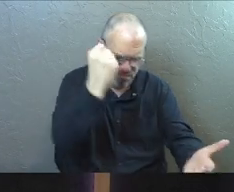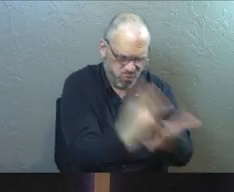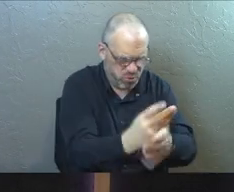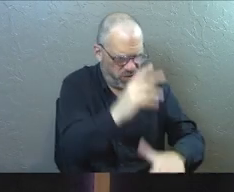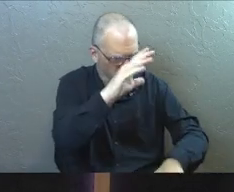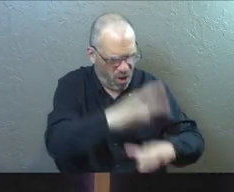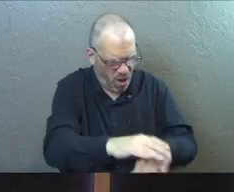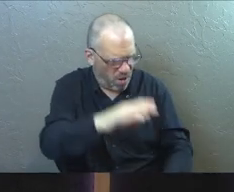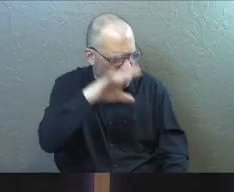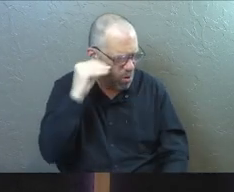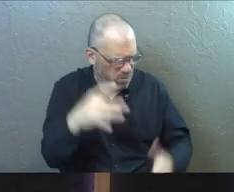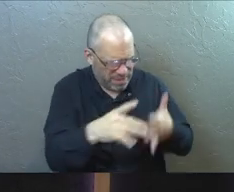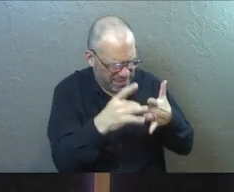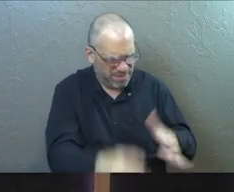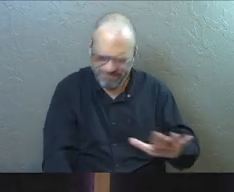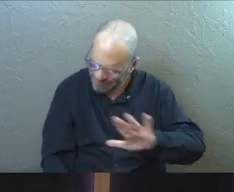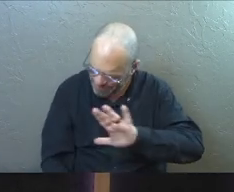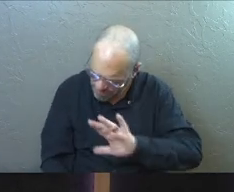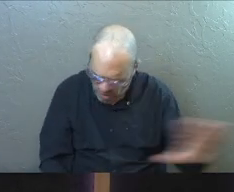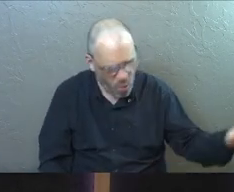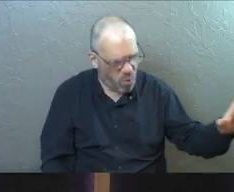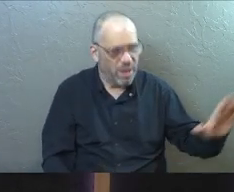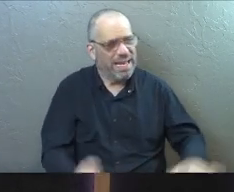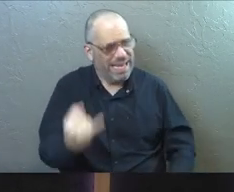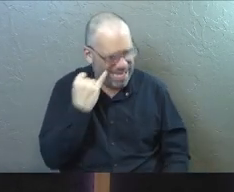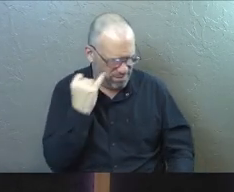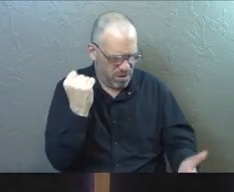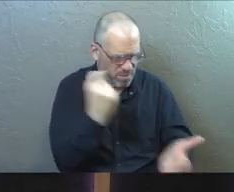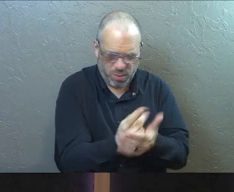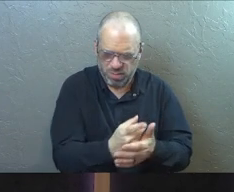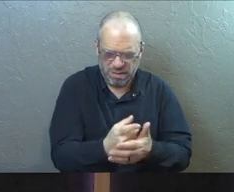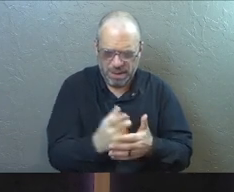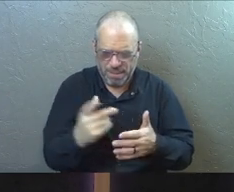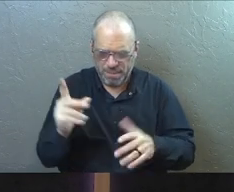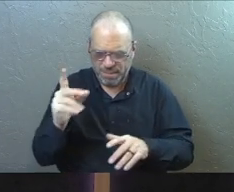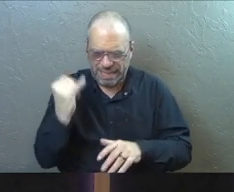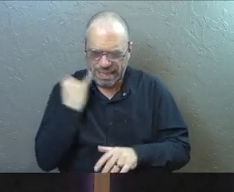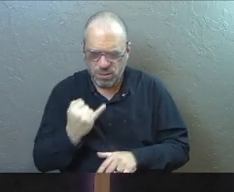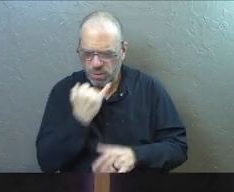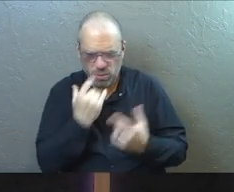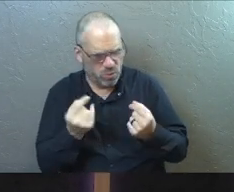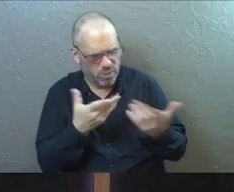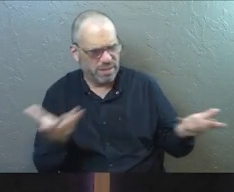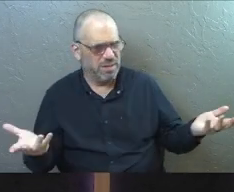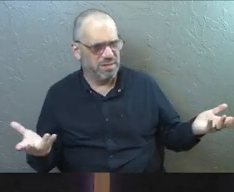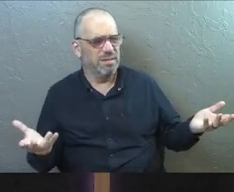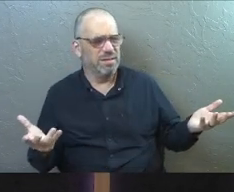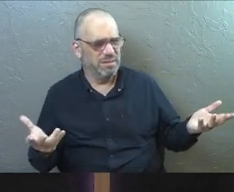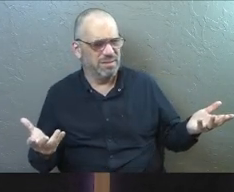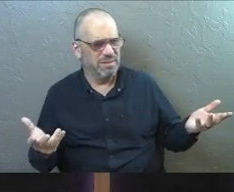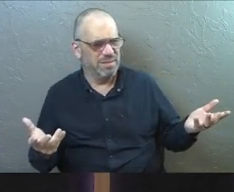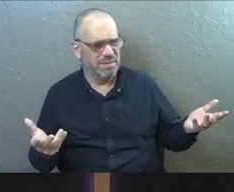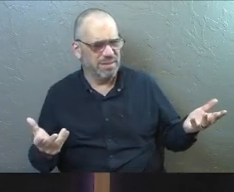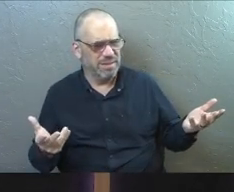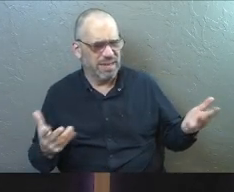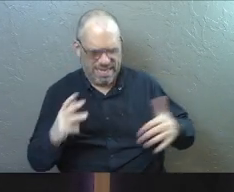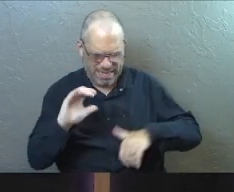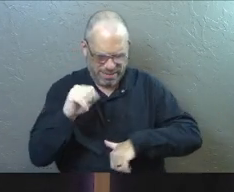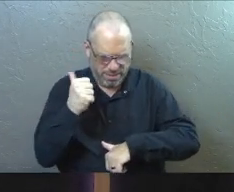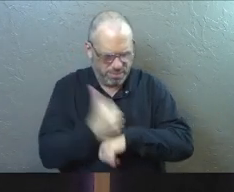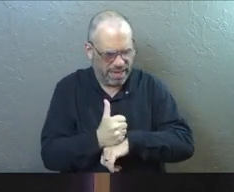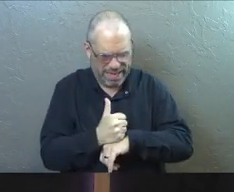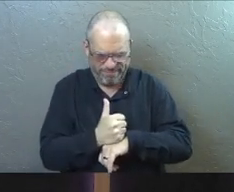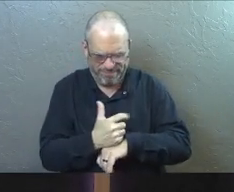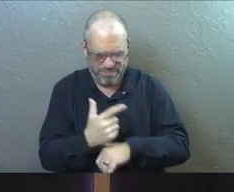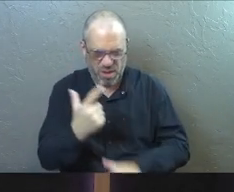approval on your leadership right now. Because if I do, what will this do to my people? And it's going to plant this